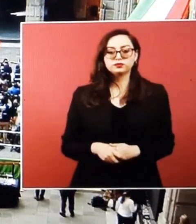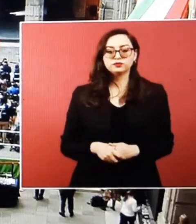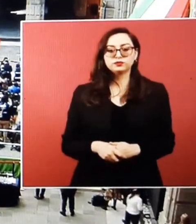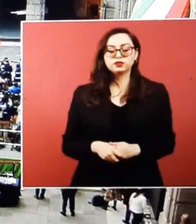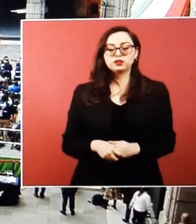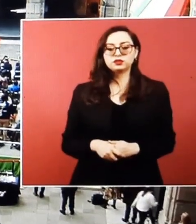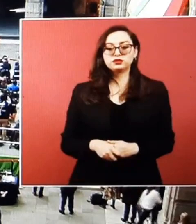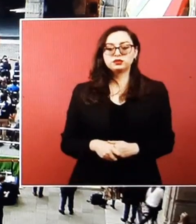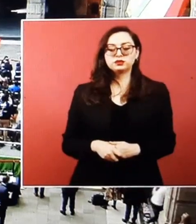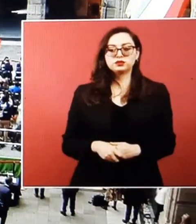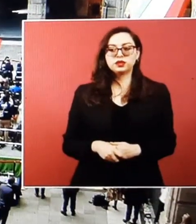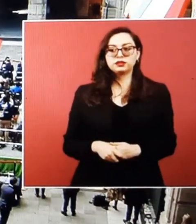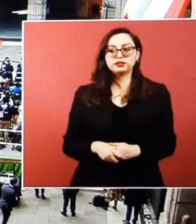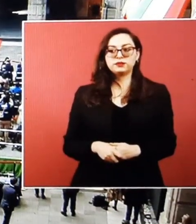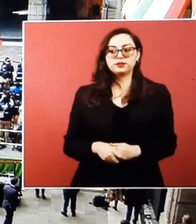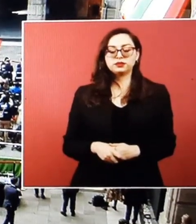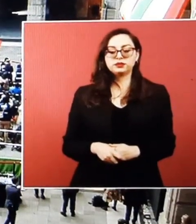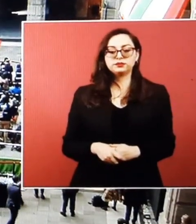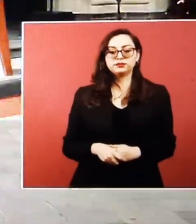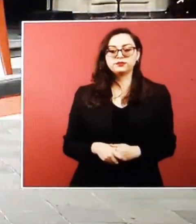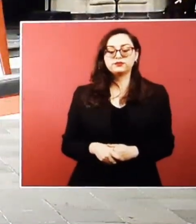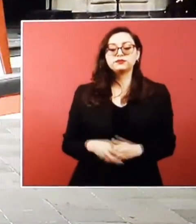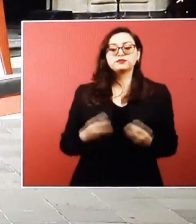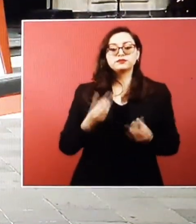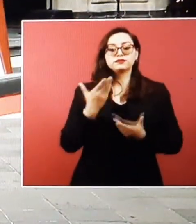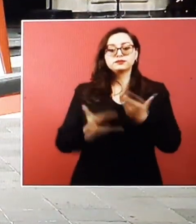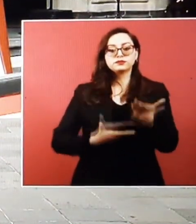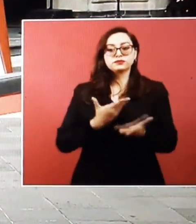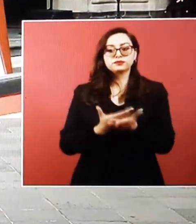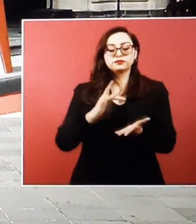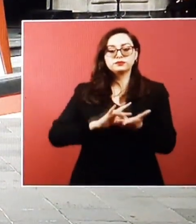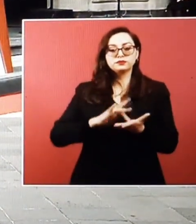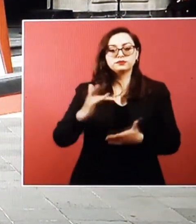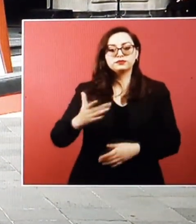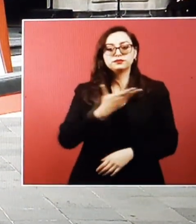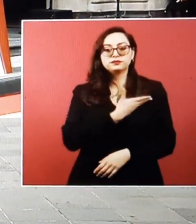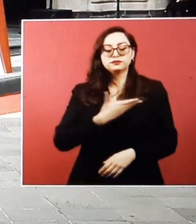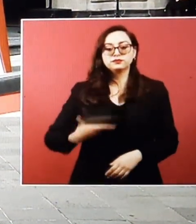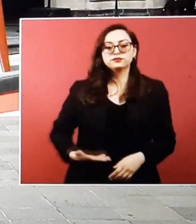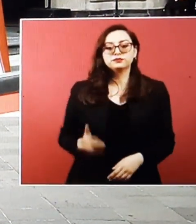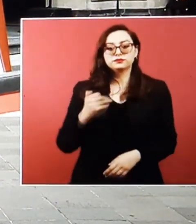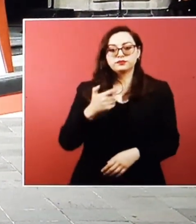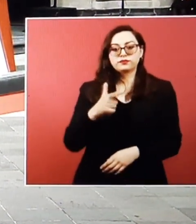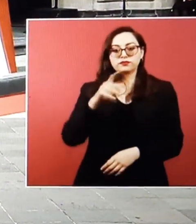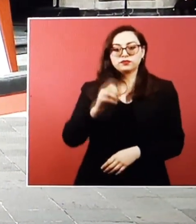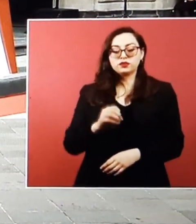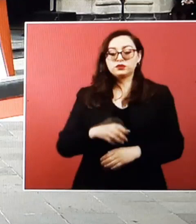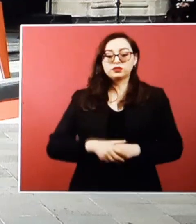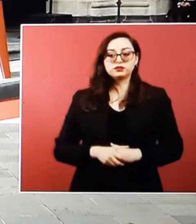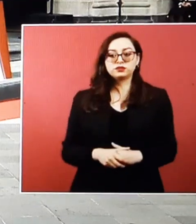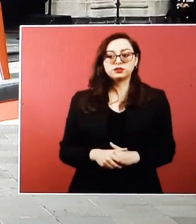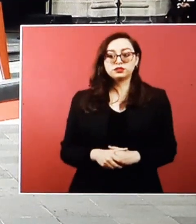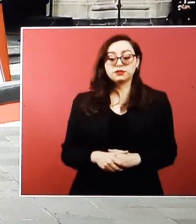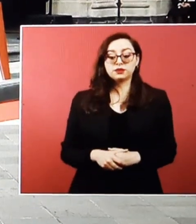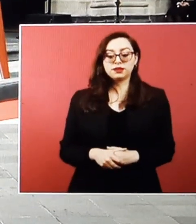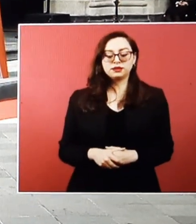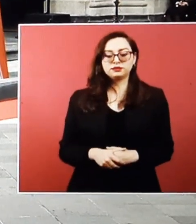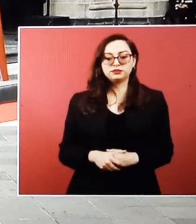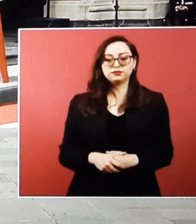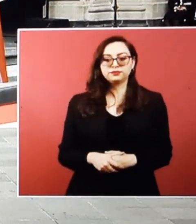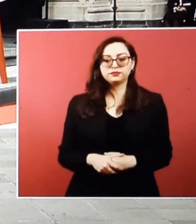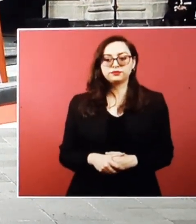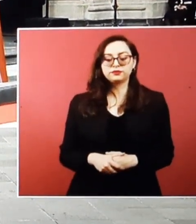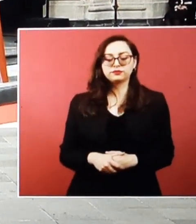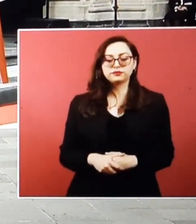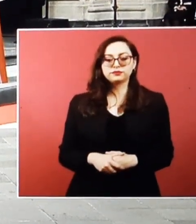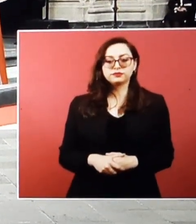thank you for having us here in Mexico City. President Biden, my friend, thank you for all your hard work and your valuable insights in